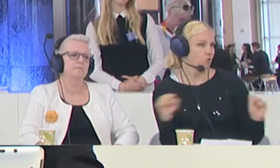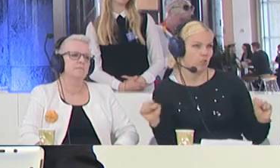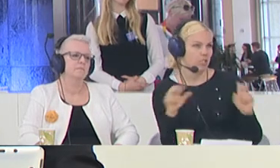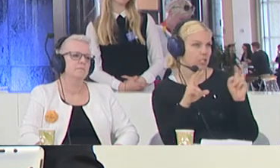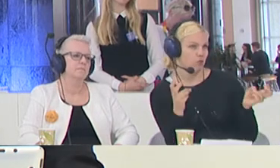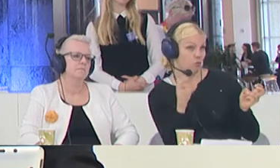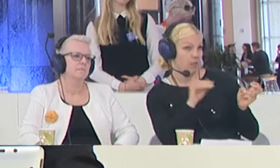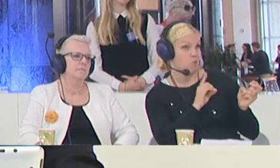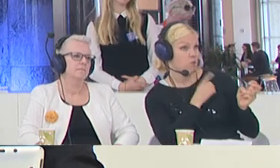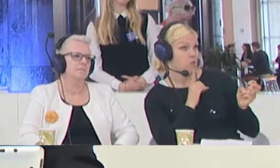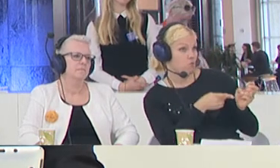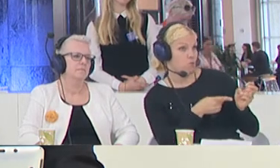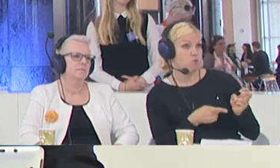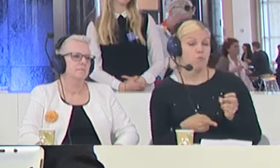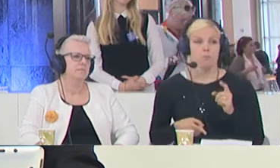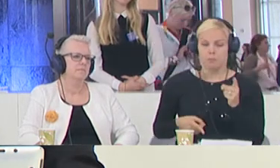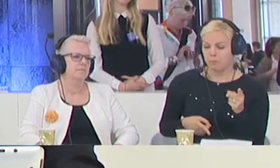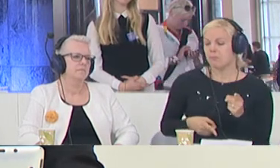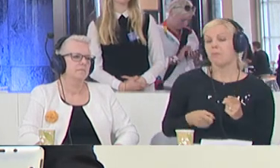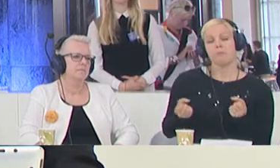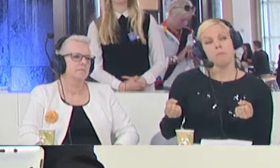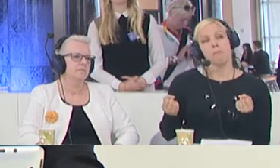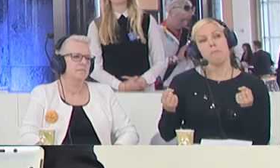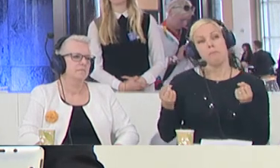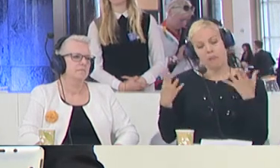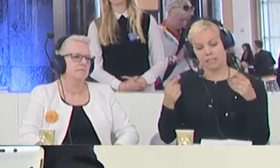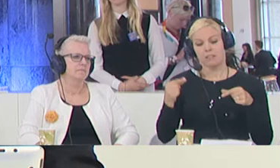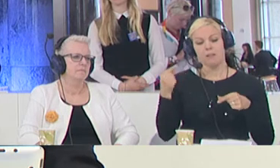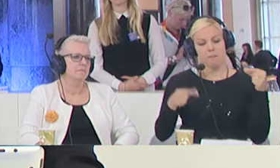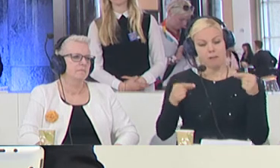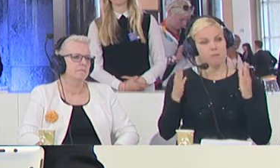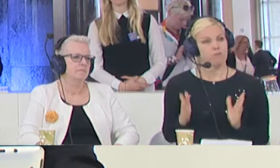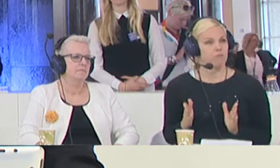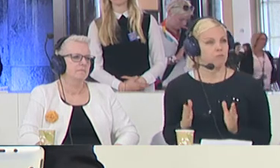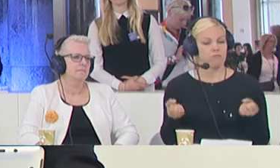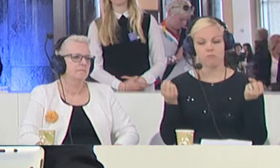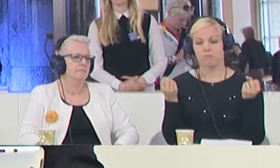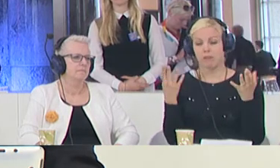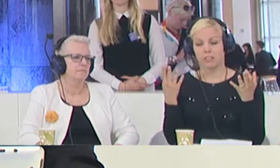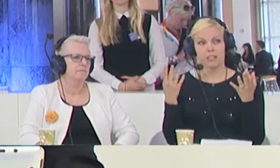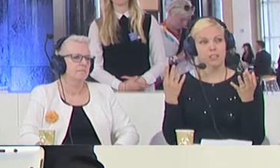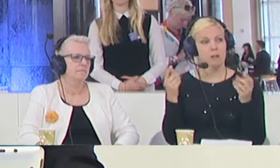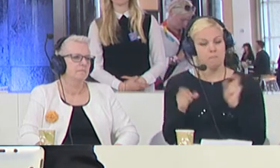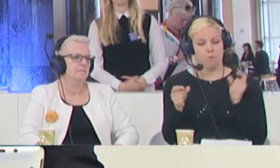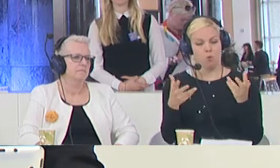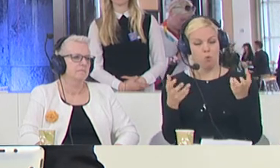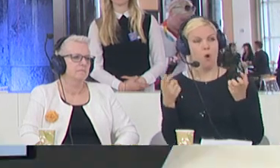That is as well, many politicians or many people want to derail the debate and connect it too much